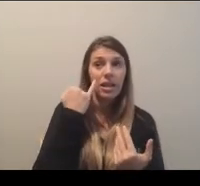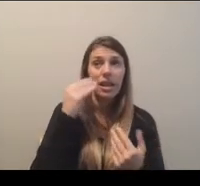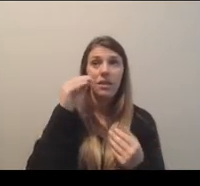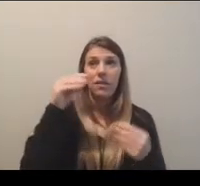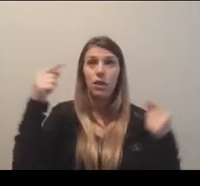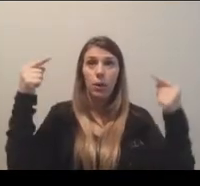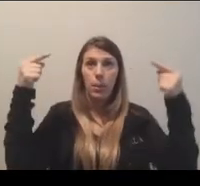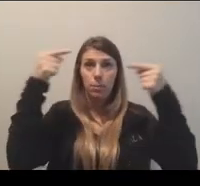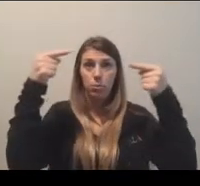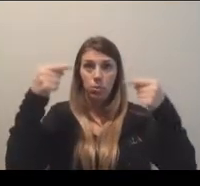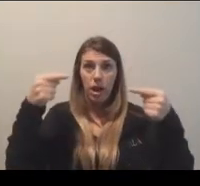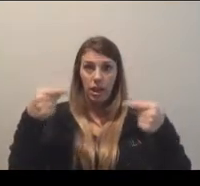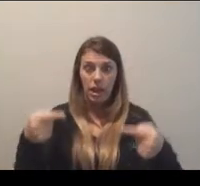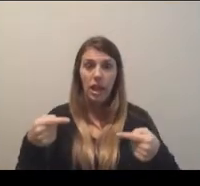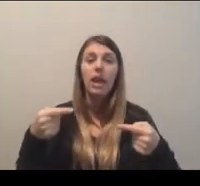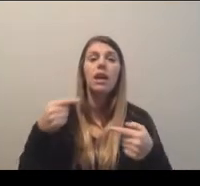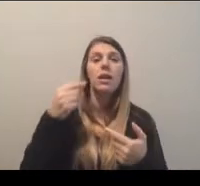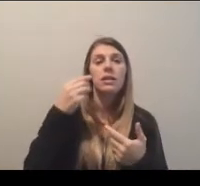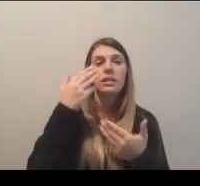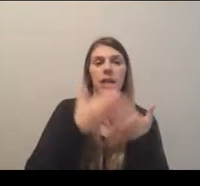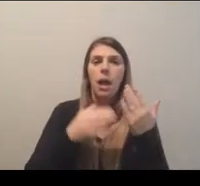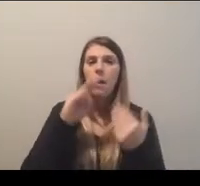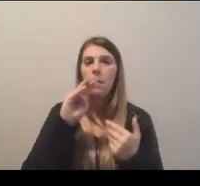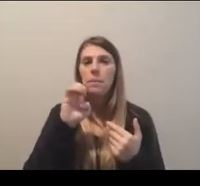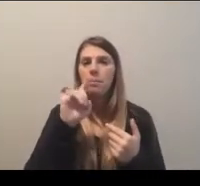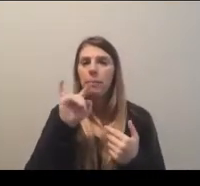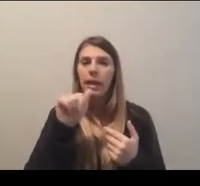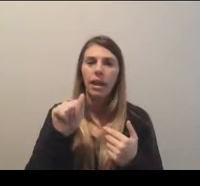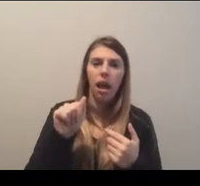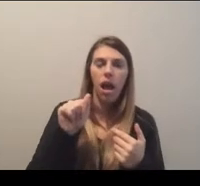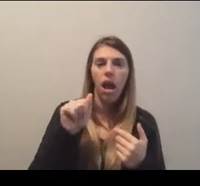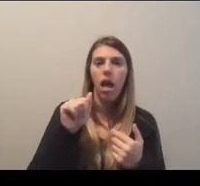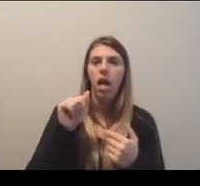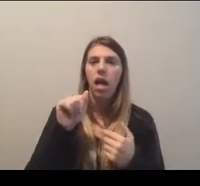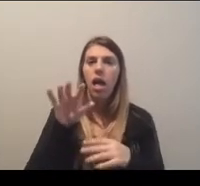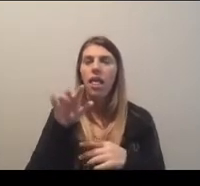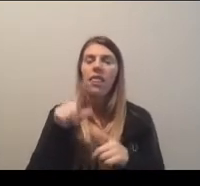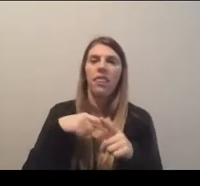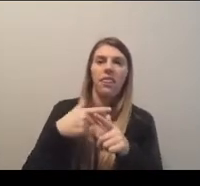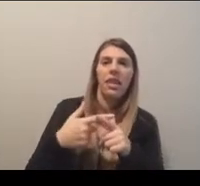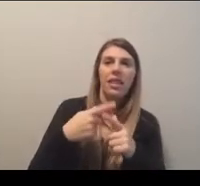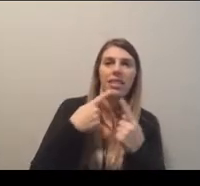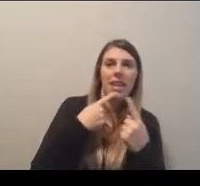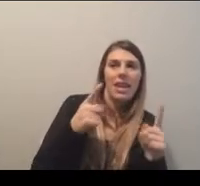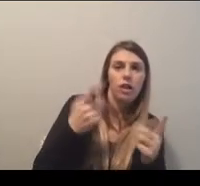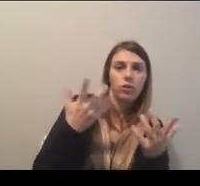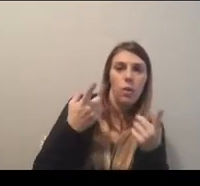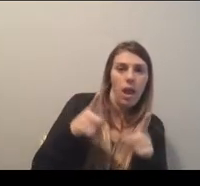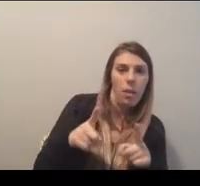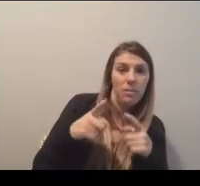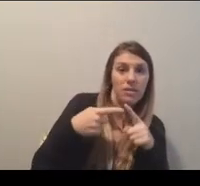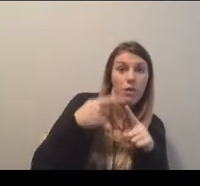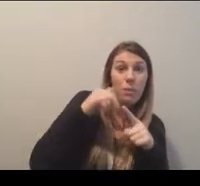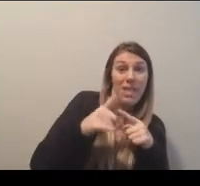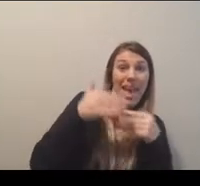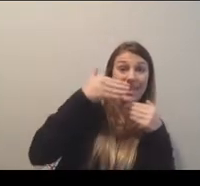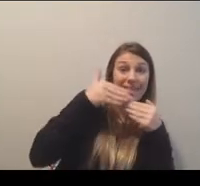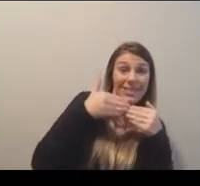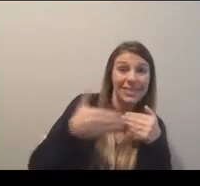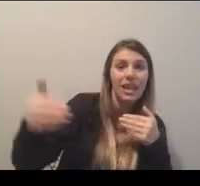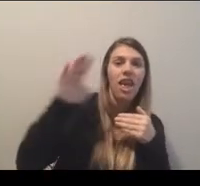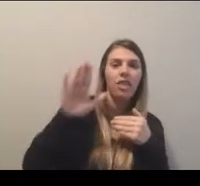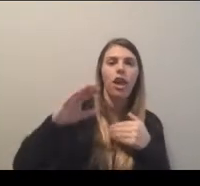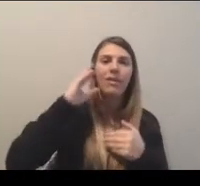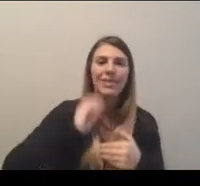where there may be some media coverage of that, and then they get announced really literally what happens from that point from that student-athlete